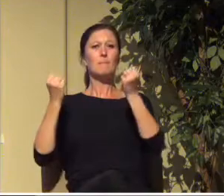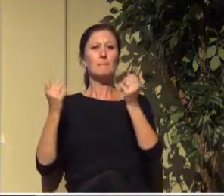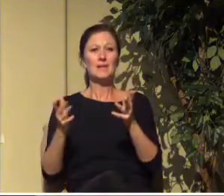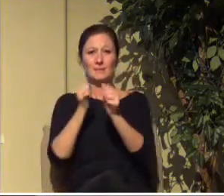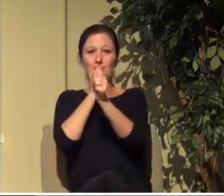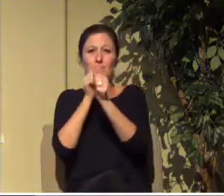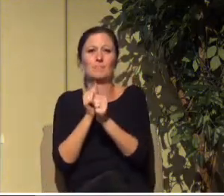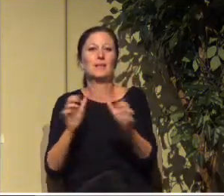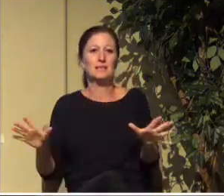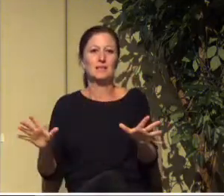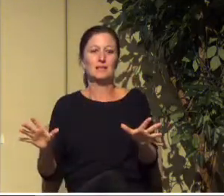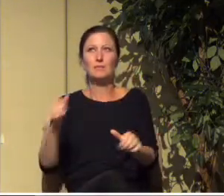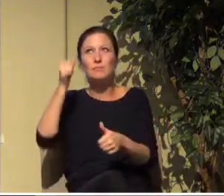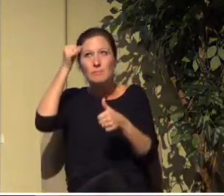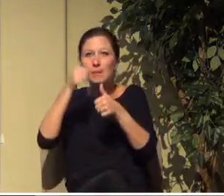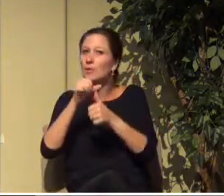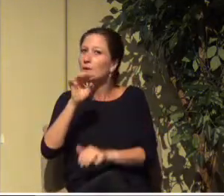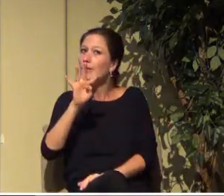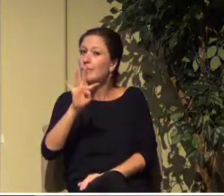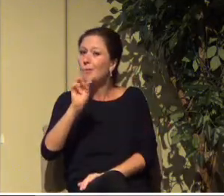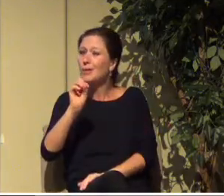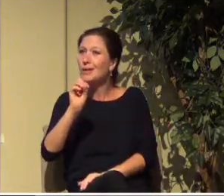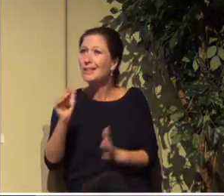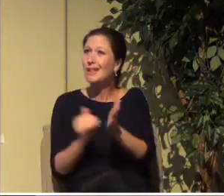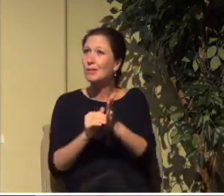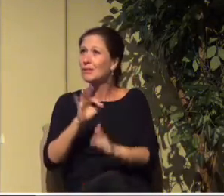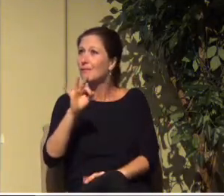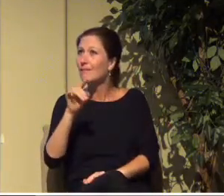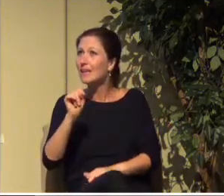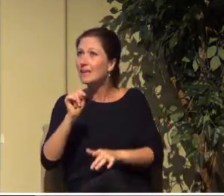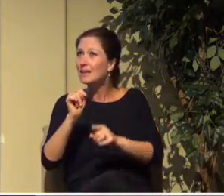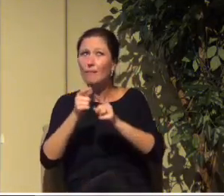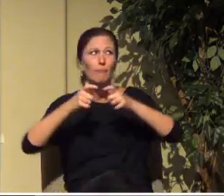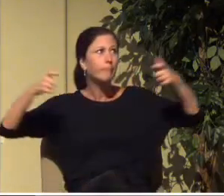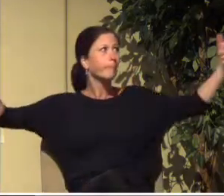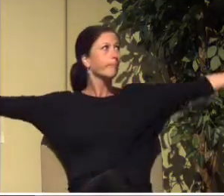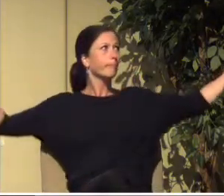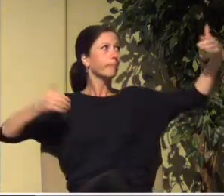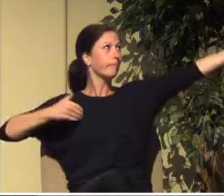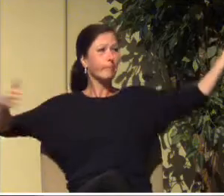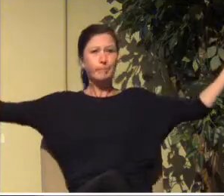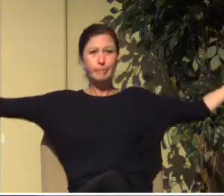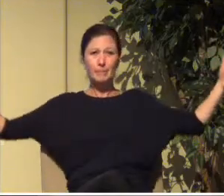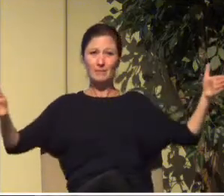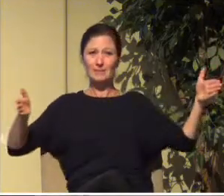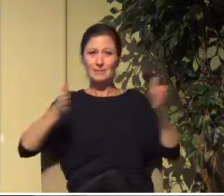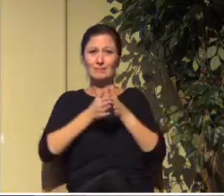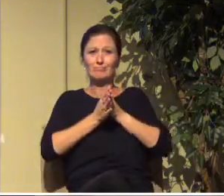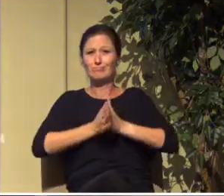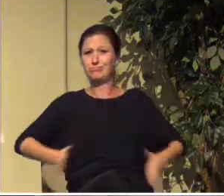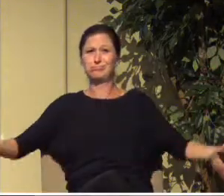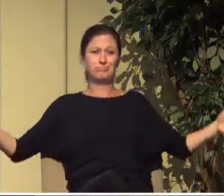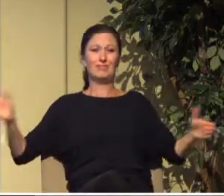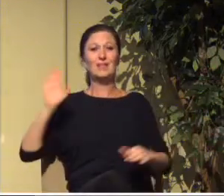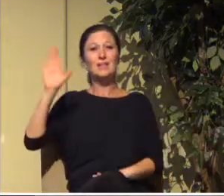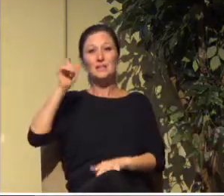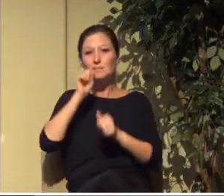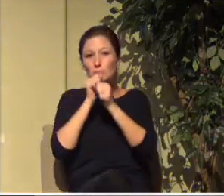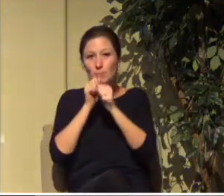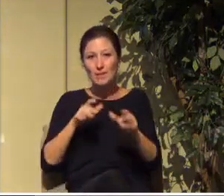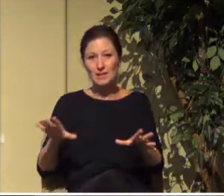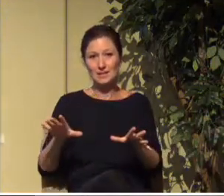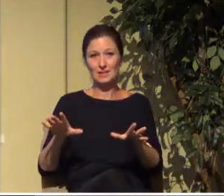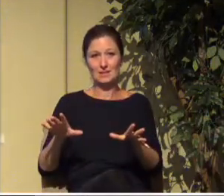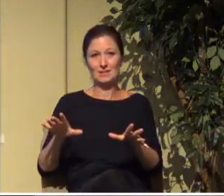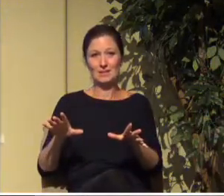40,000 foot view of all of Christianity right here. Okay? So think about how vast God's promises and blessings are for